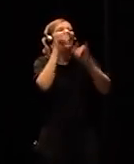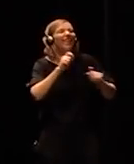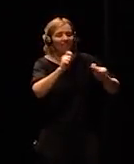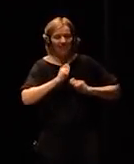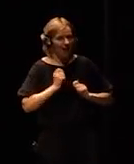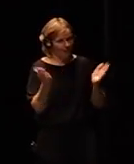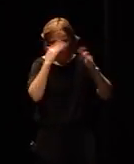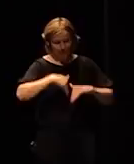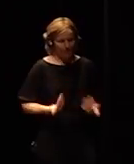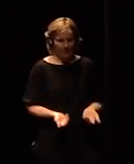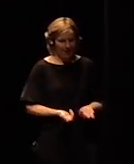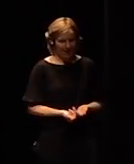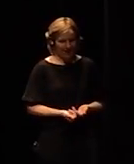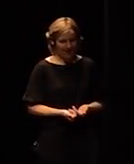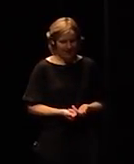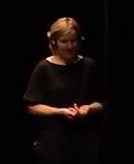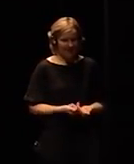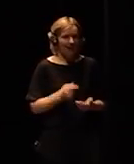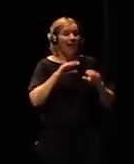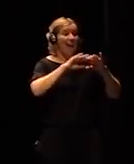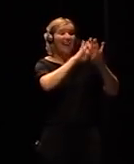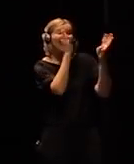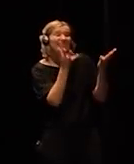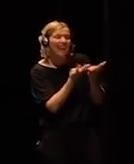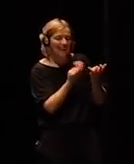what you find in the cloud or on the screen is hedonism